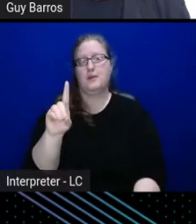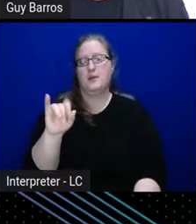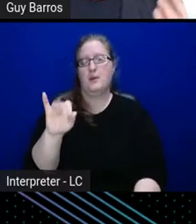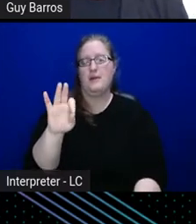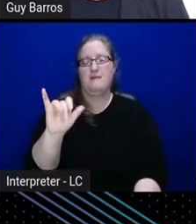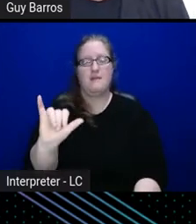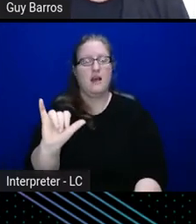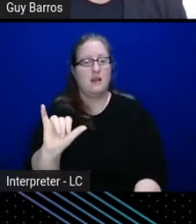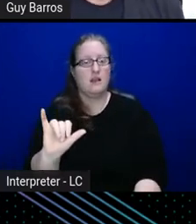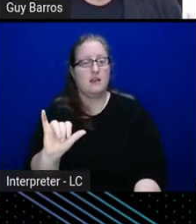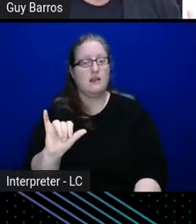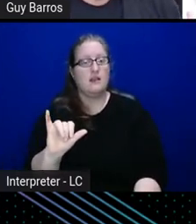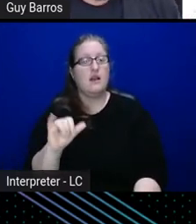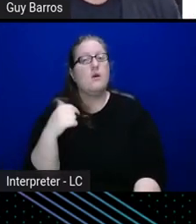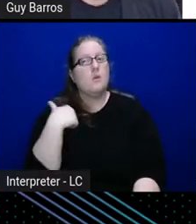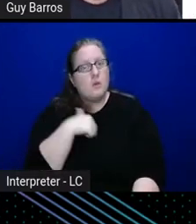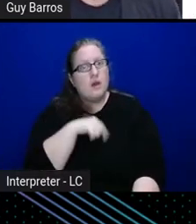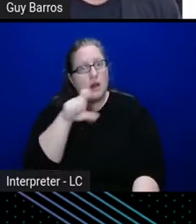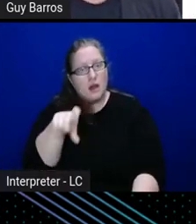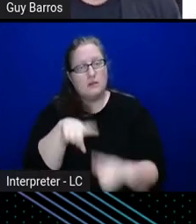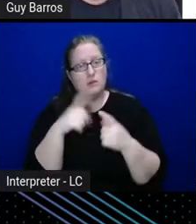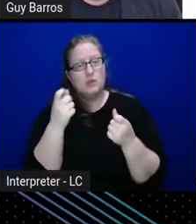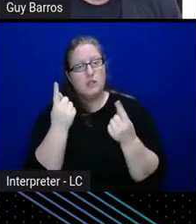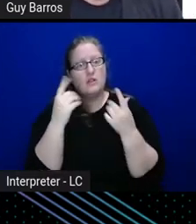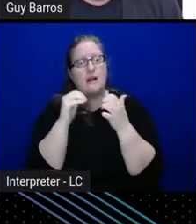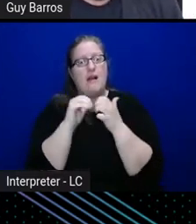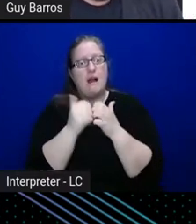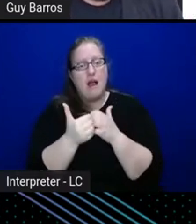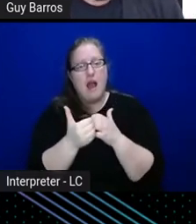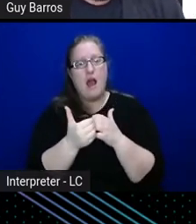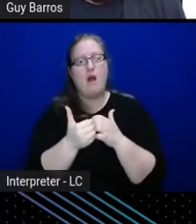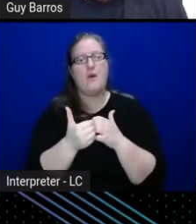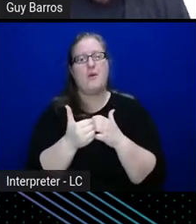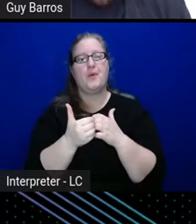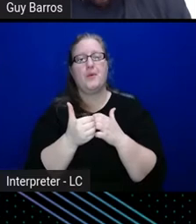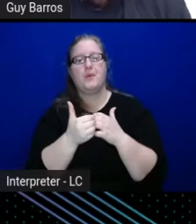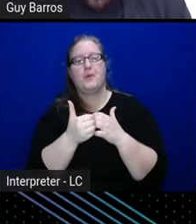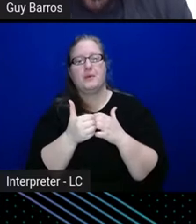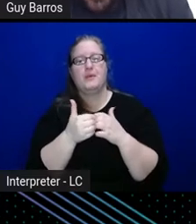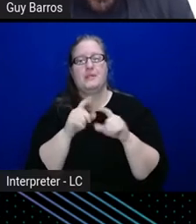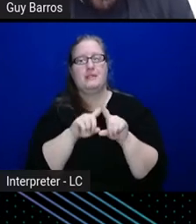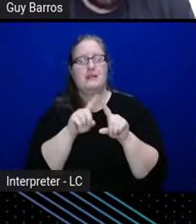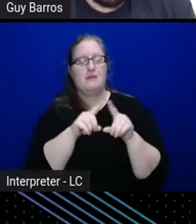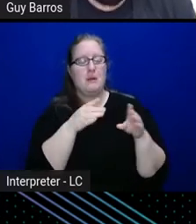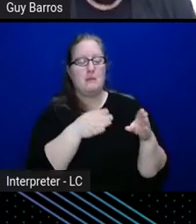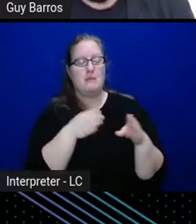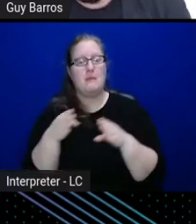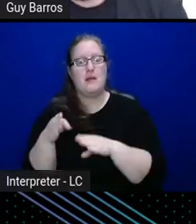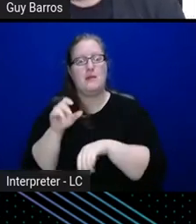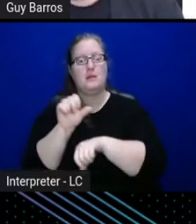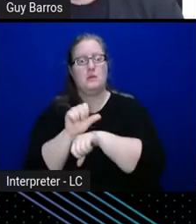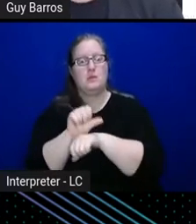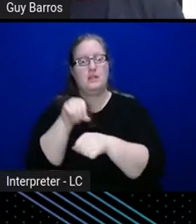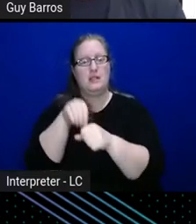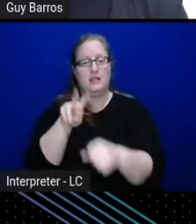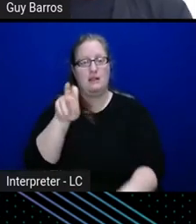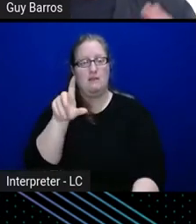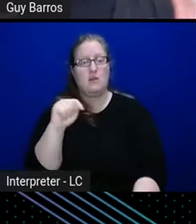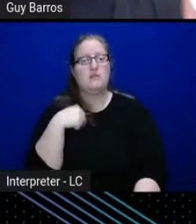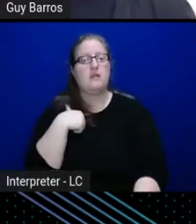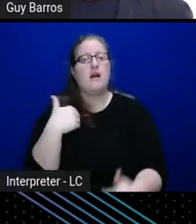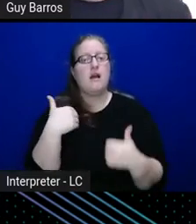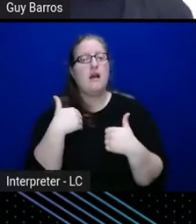to understand how auth methods work in Vault, and I have a shared mental model here, which is